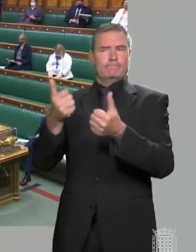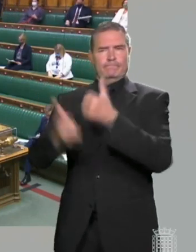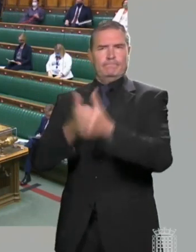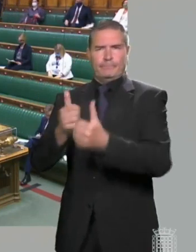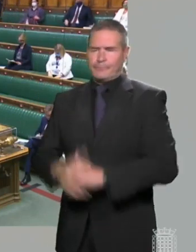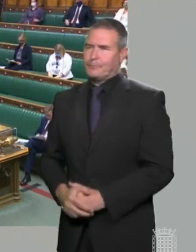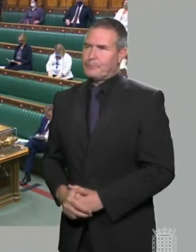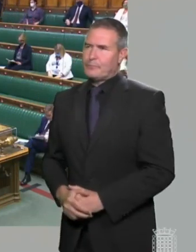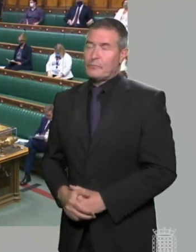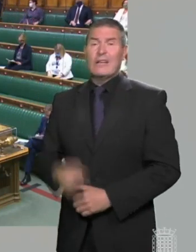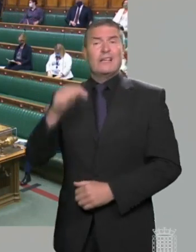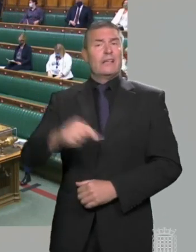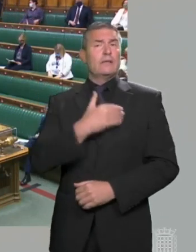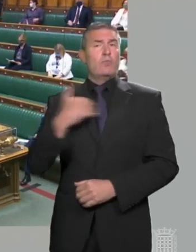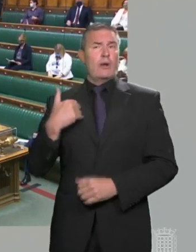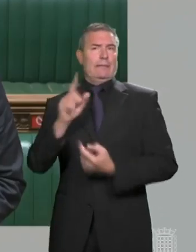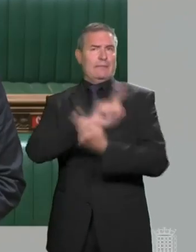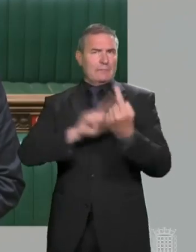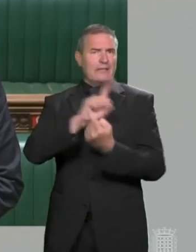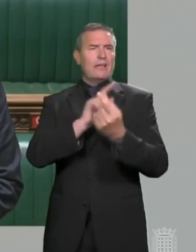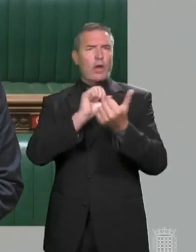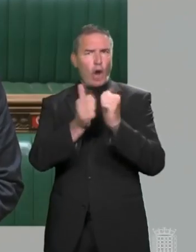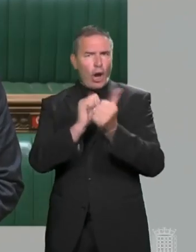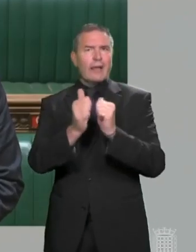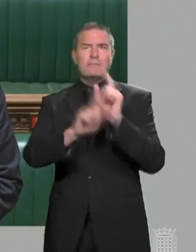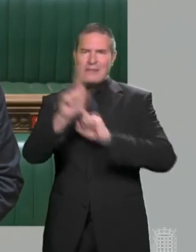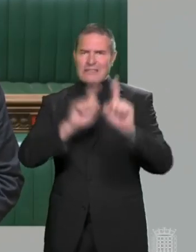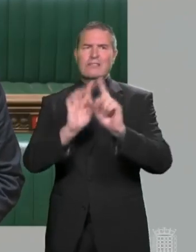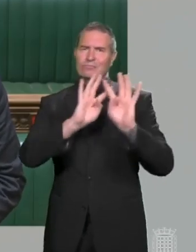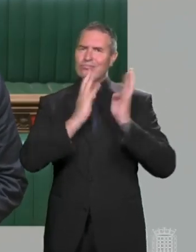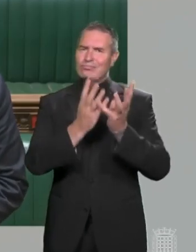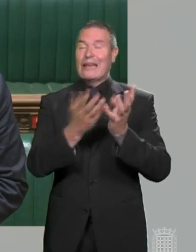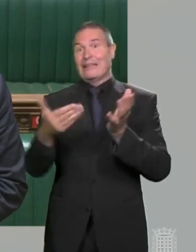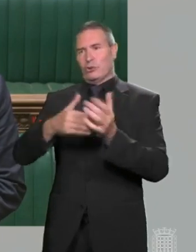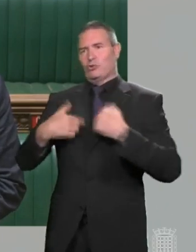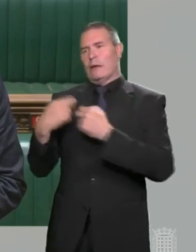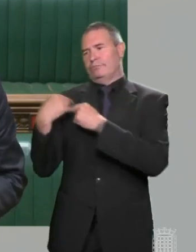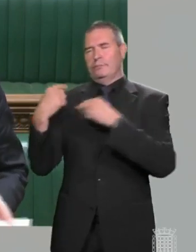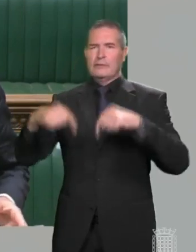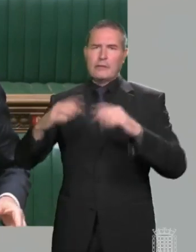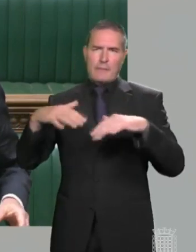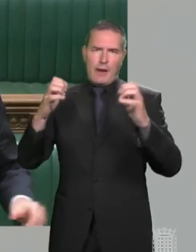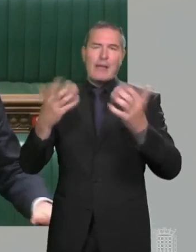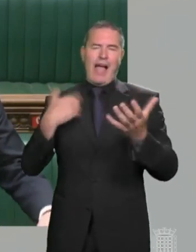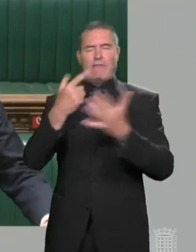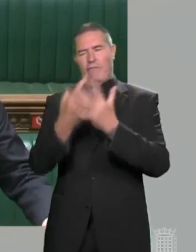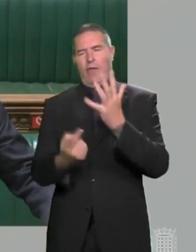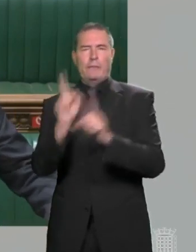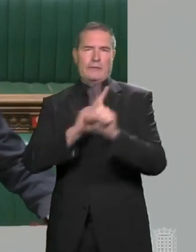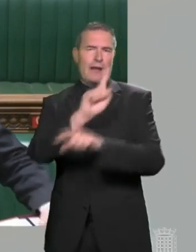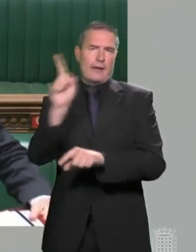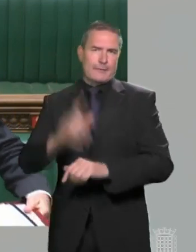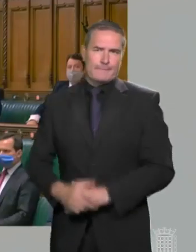Mr Speaker, this morning I had meetings with ministerial colleagues and others. In addition to my duties in this House, I shall have further such meetings